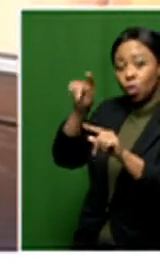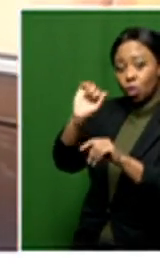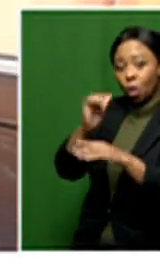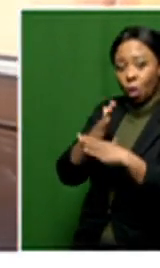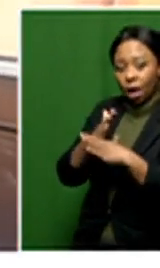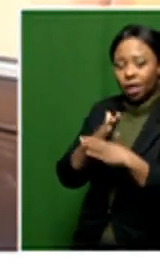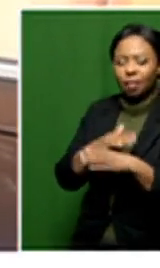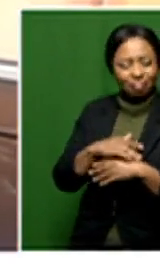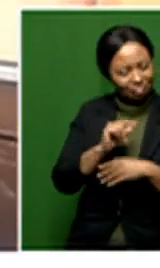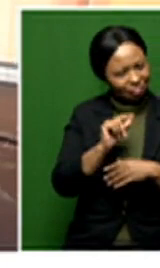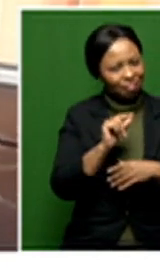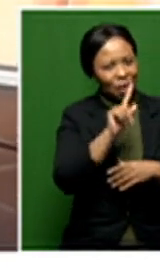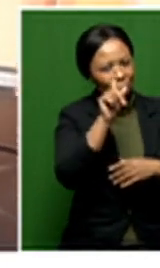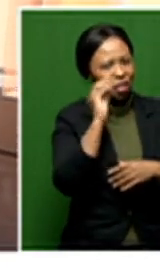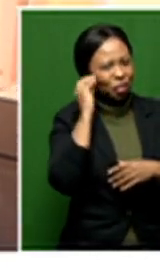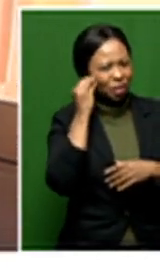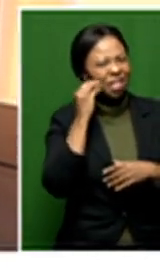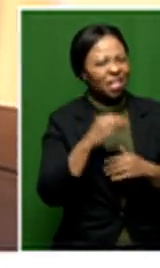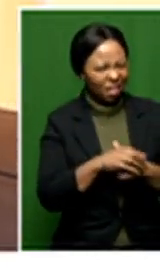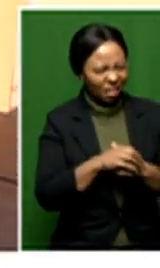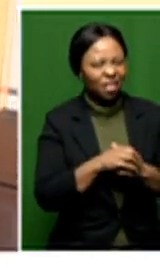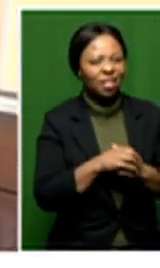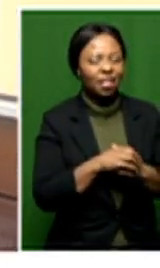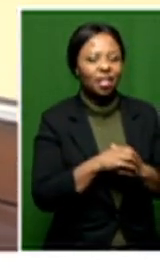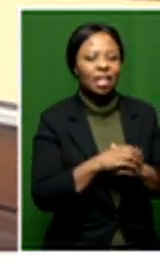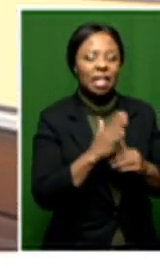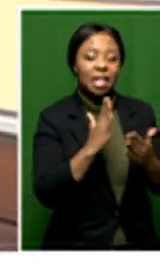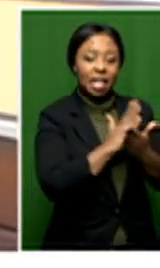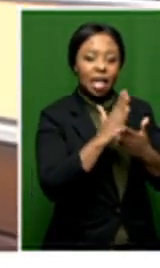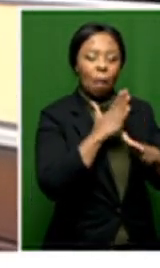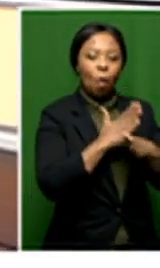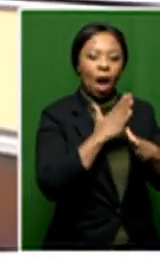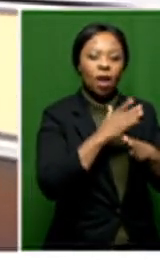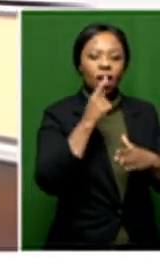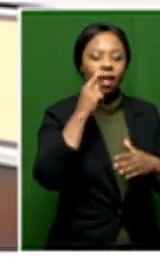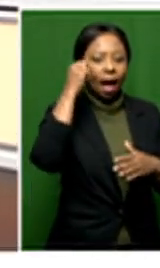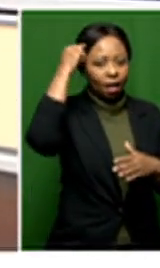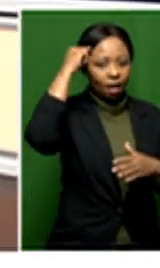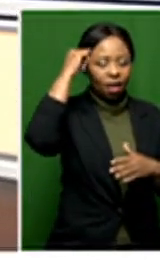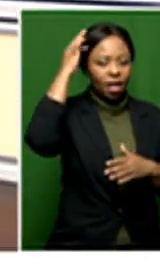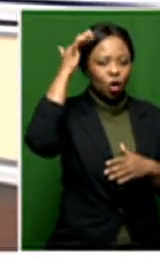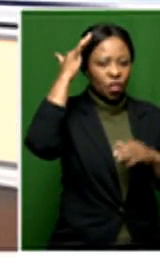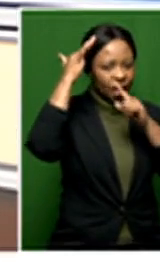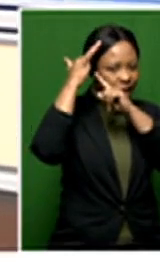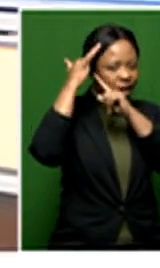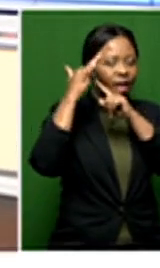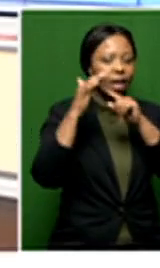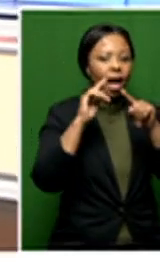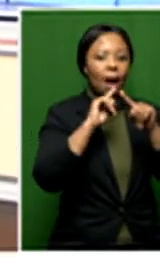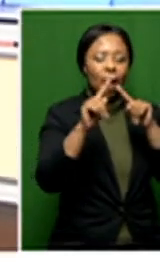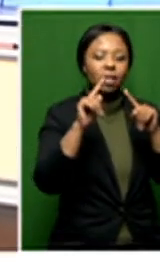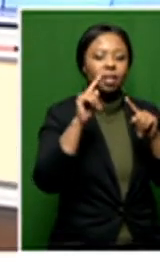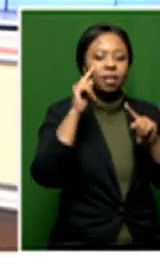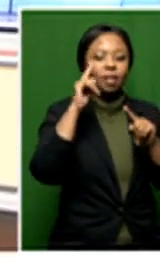That's a very interesting question. Um, some of the works may seem abstract, but in the traditional art sense, they're not